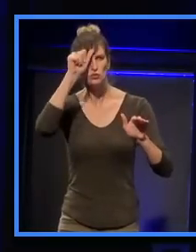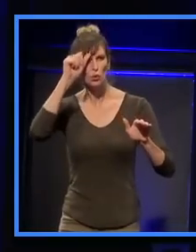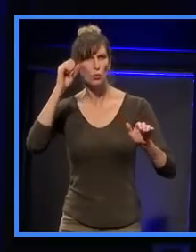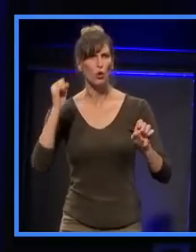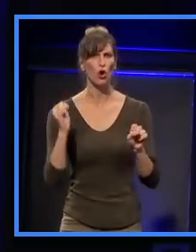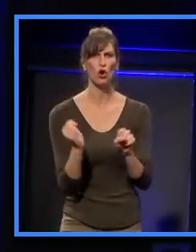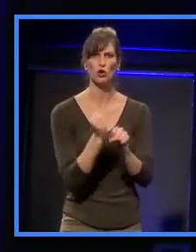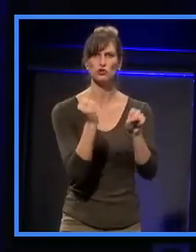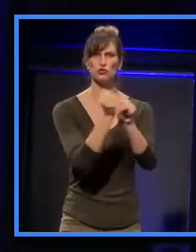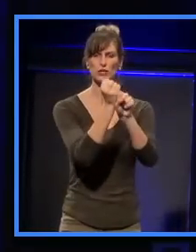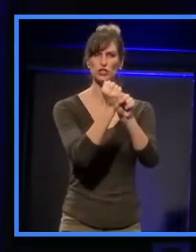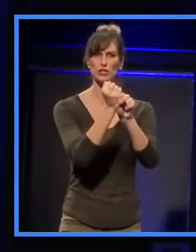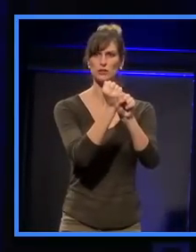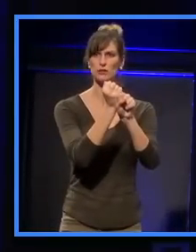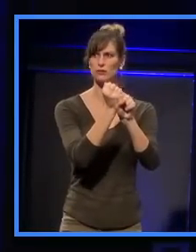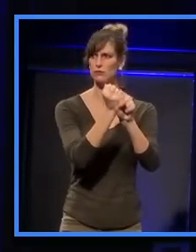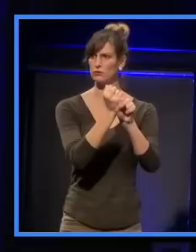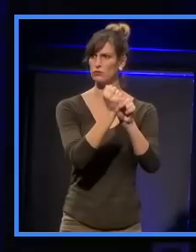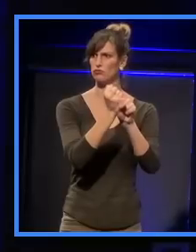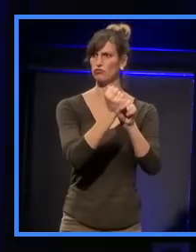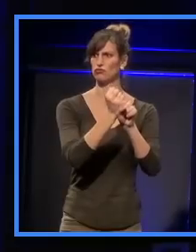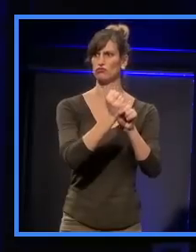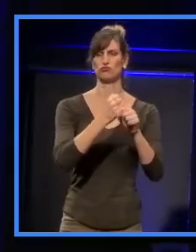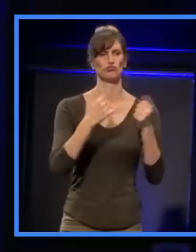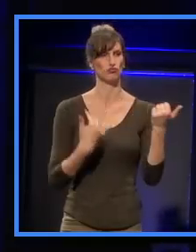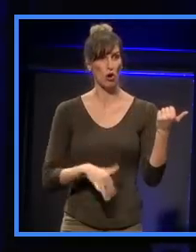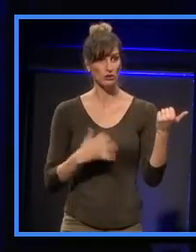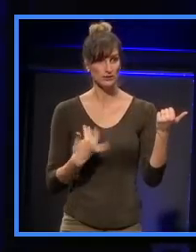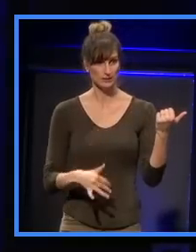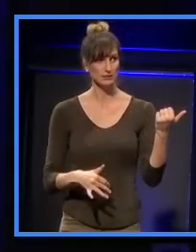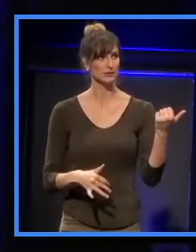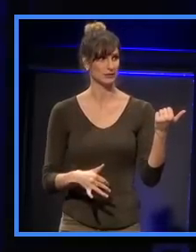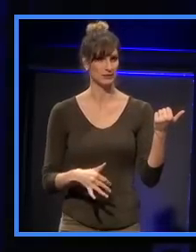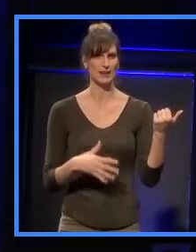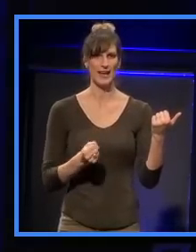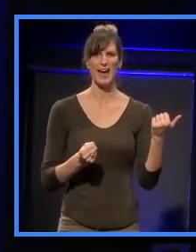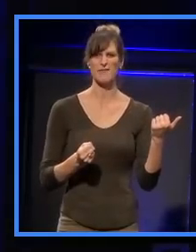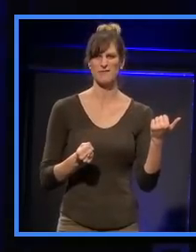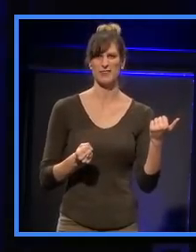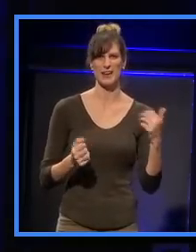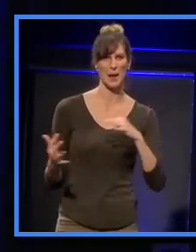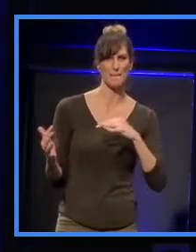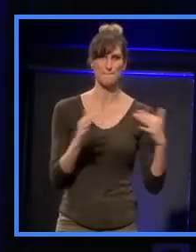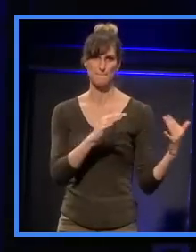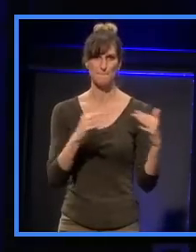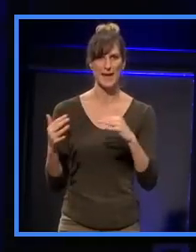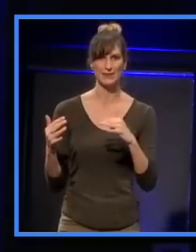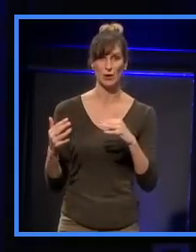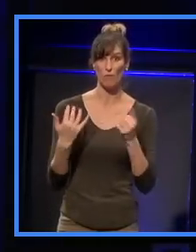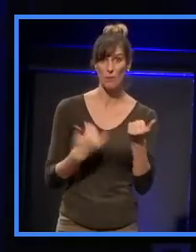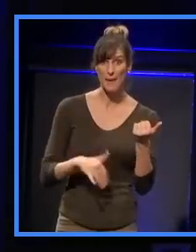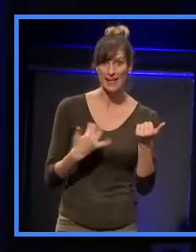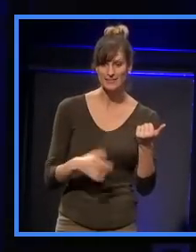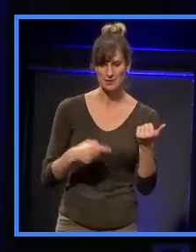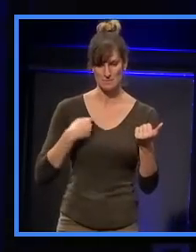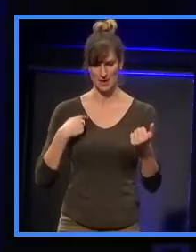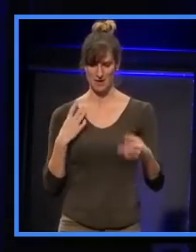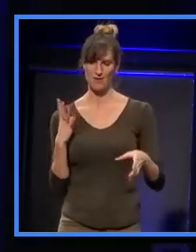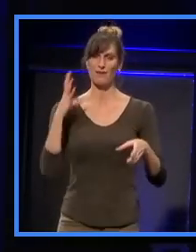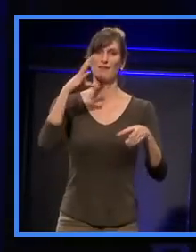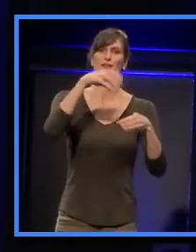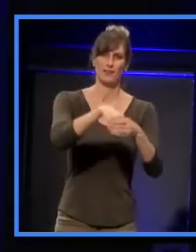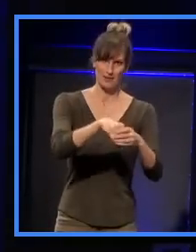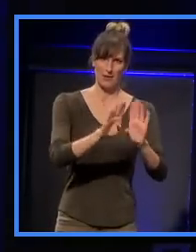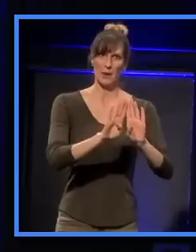So, there is a battle of the bands in the building and construction sector. And I happen to be one of the judges on it, and it sort of serves my rock